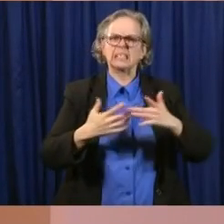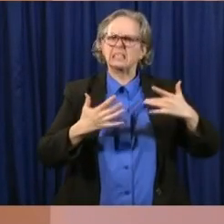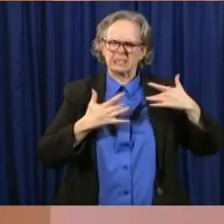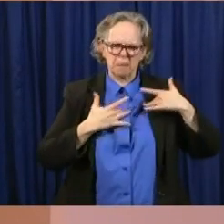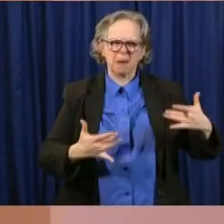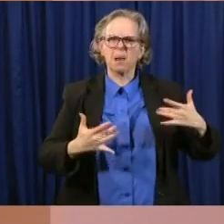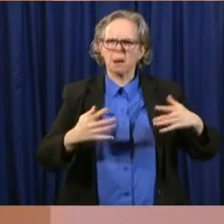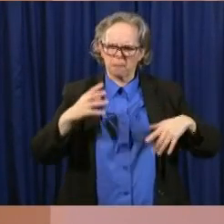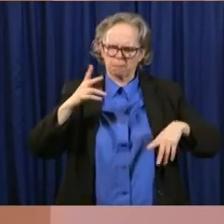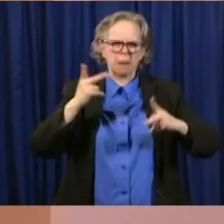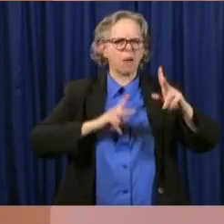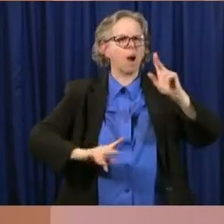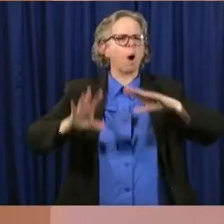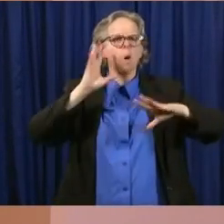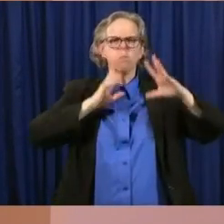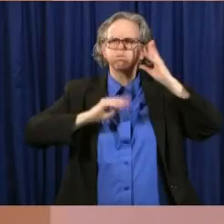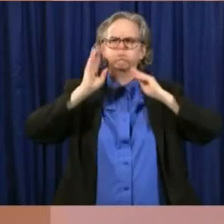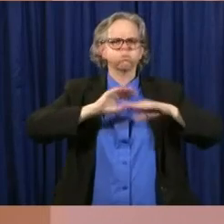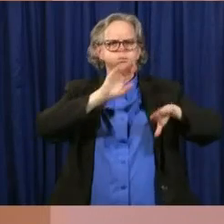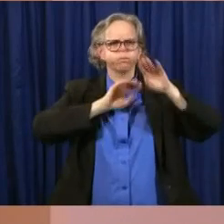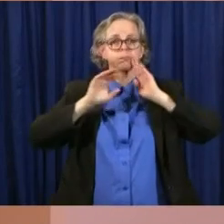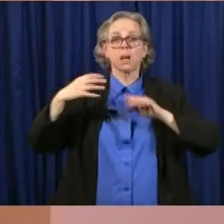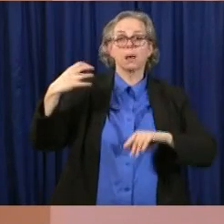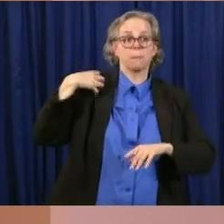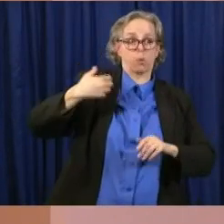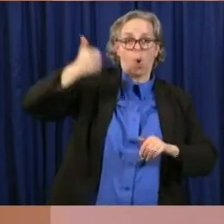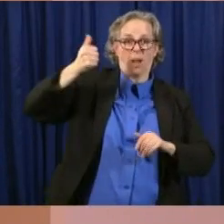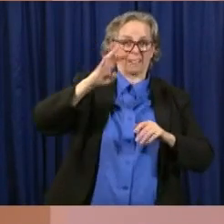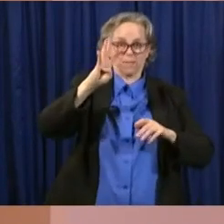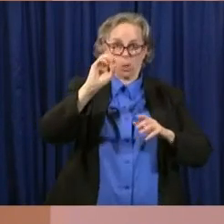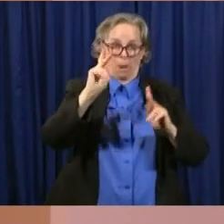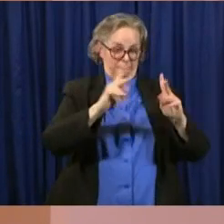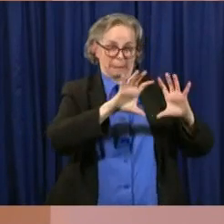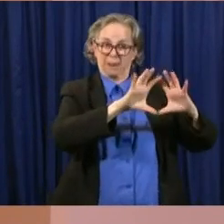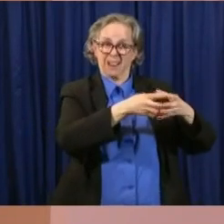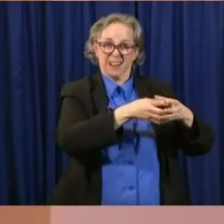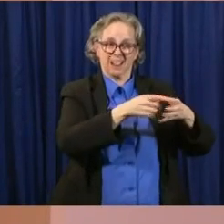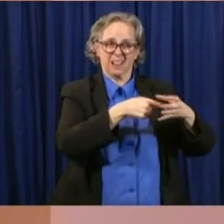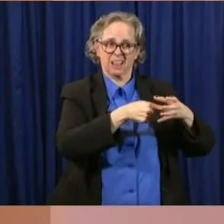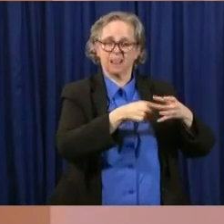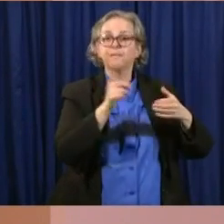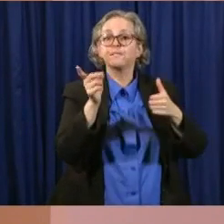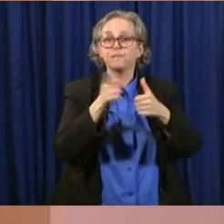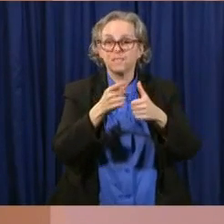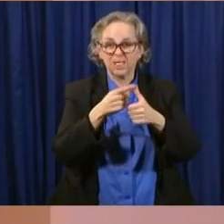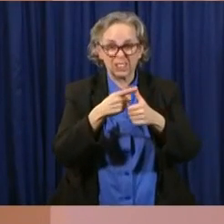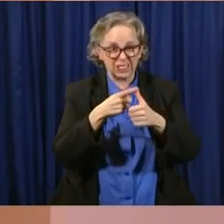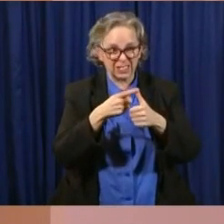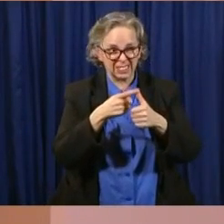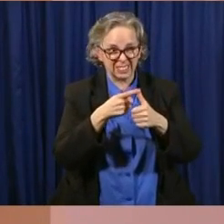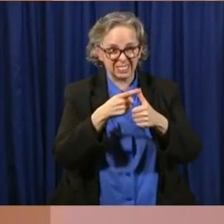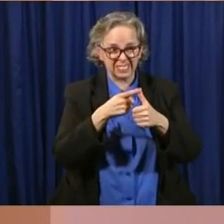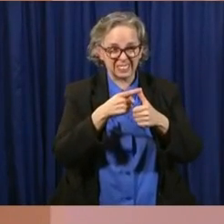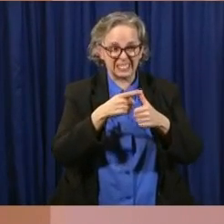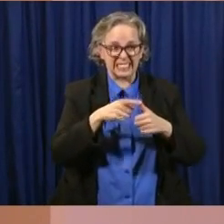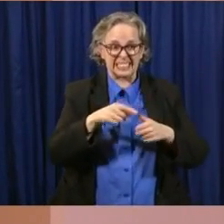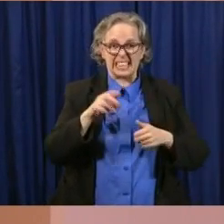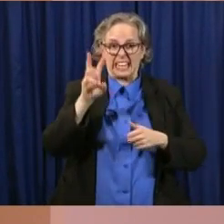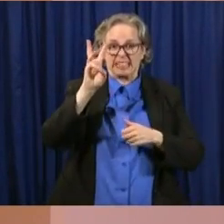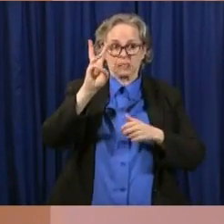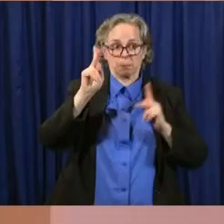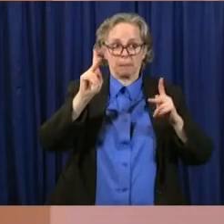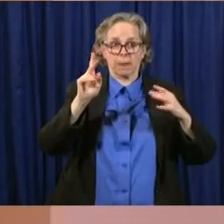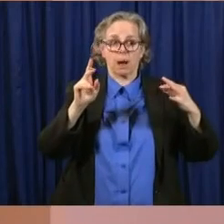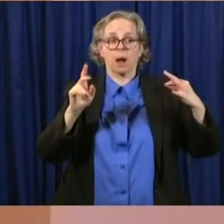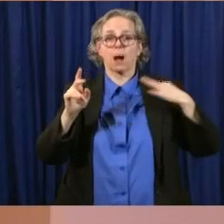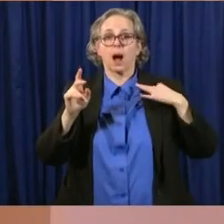40 people. And I want to report back. First of all, six claims, uh, existed before the pandemic and all of them